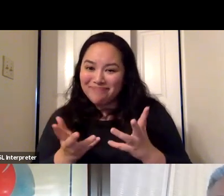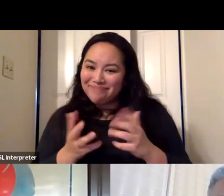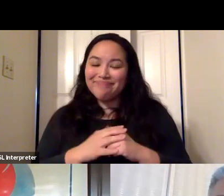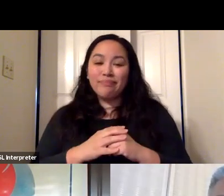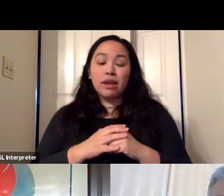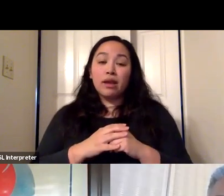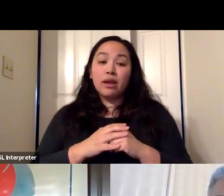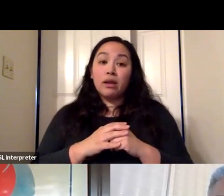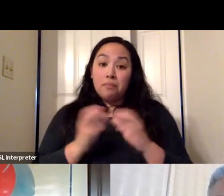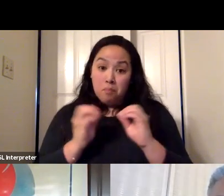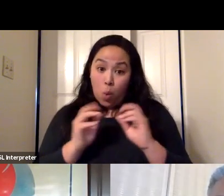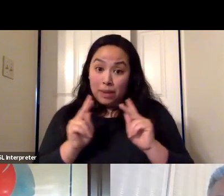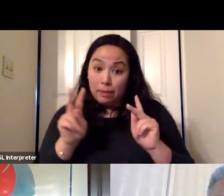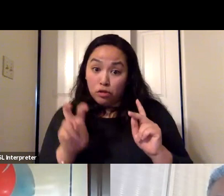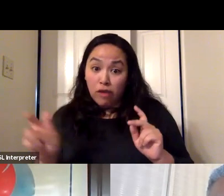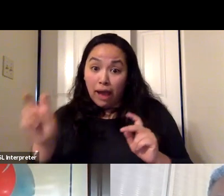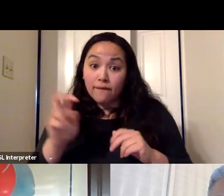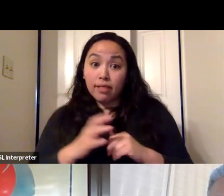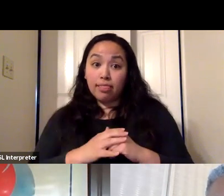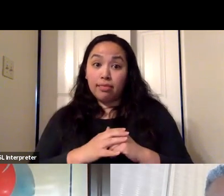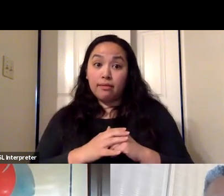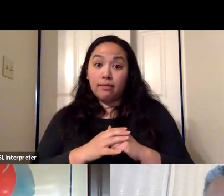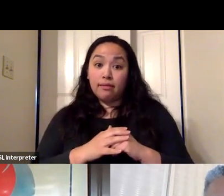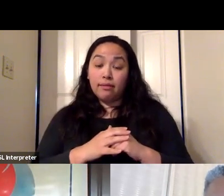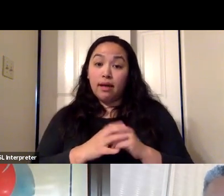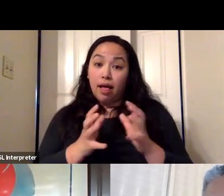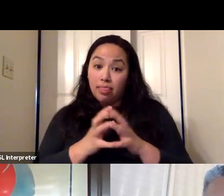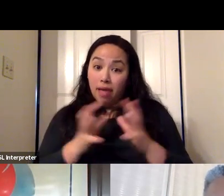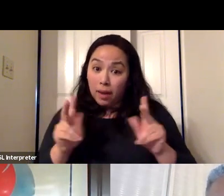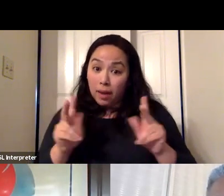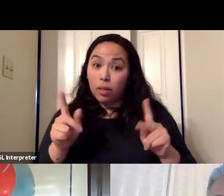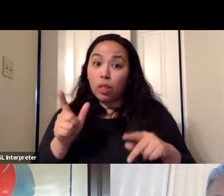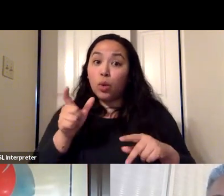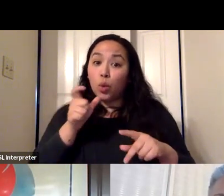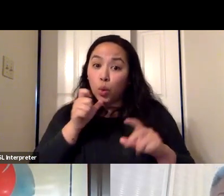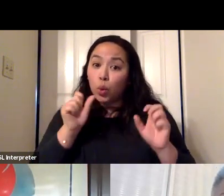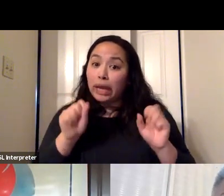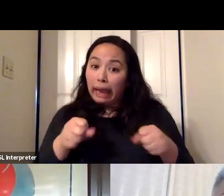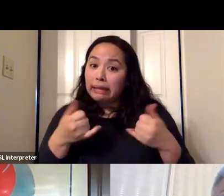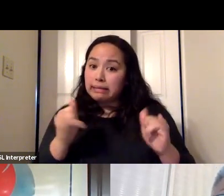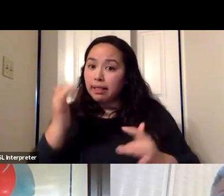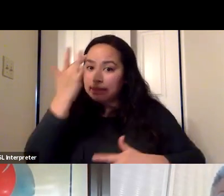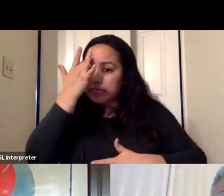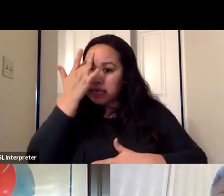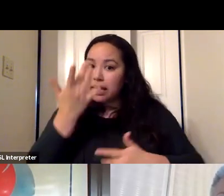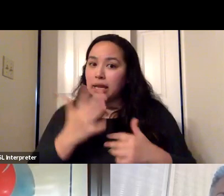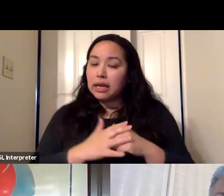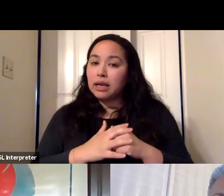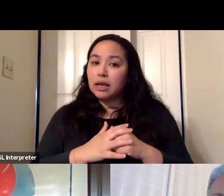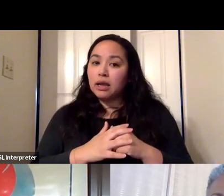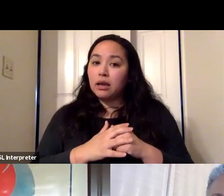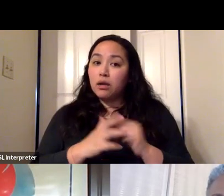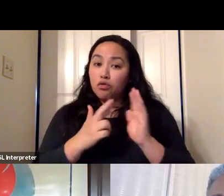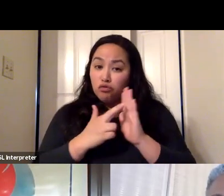There's a lot of people who could still get COVID in Alameda county where we're loosening up the restrictions. We're going to keep seeing